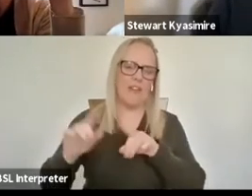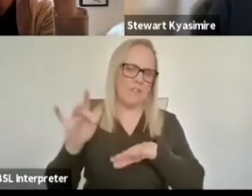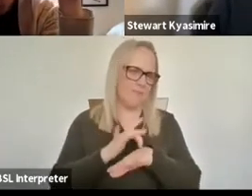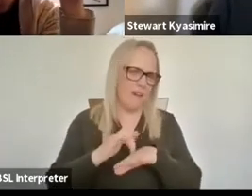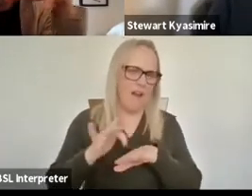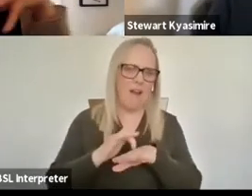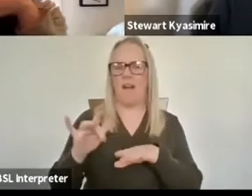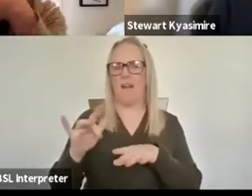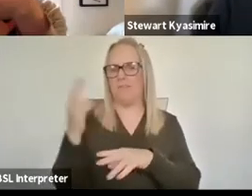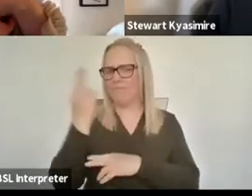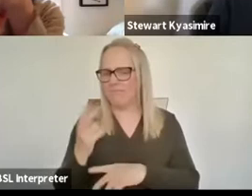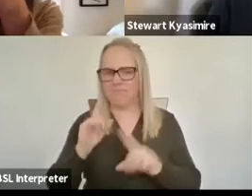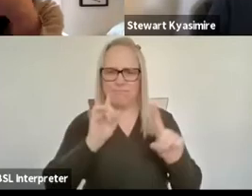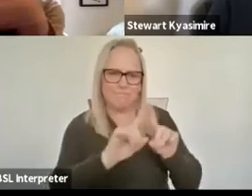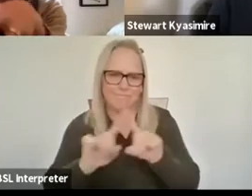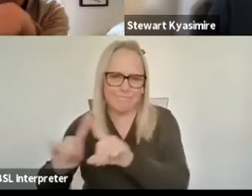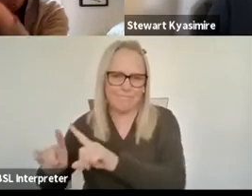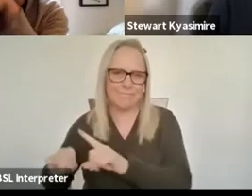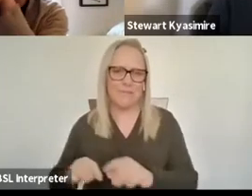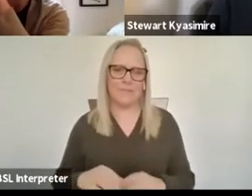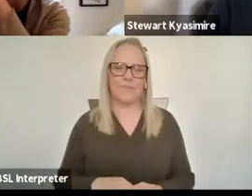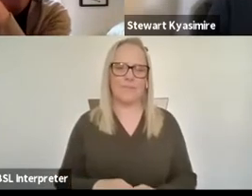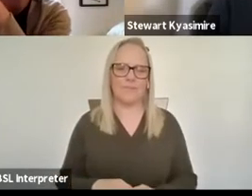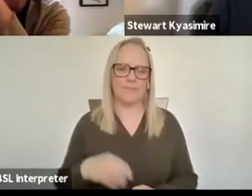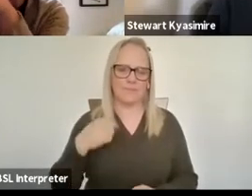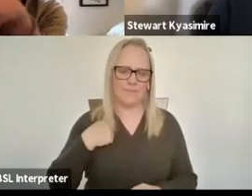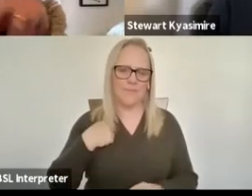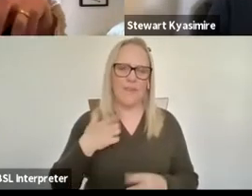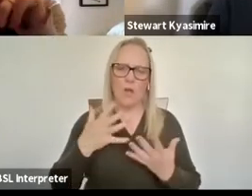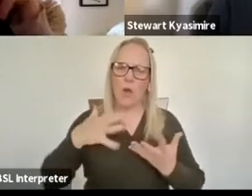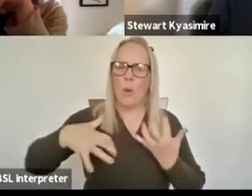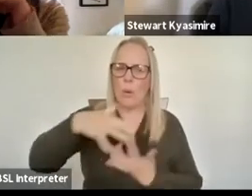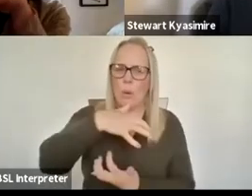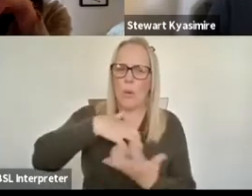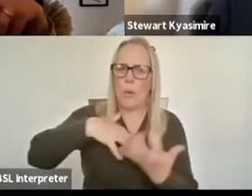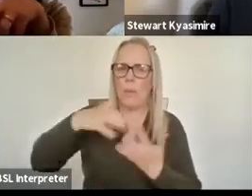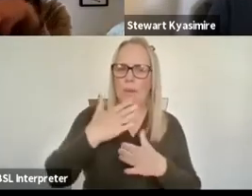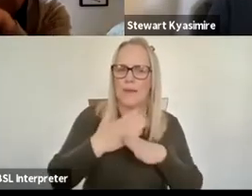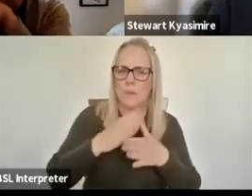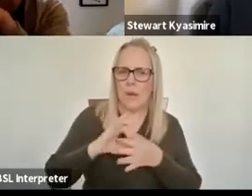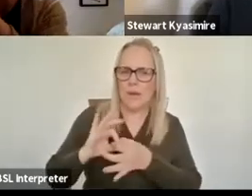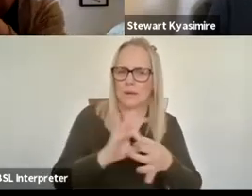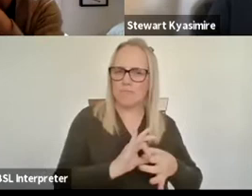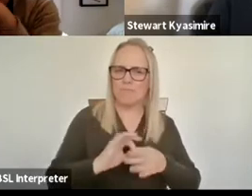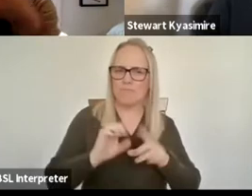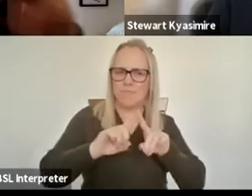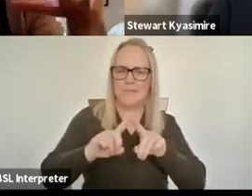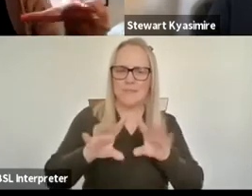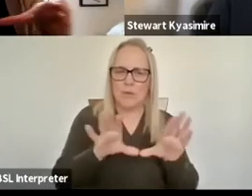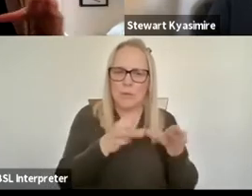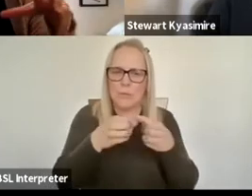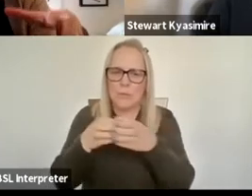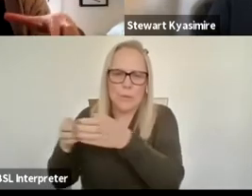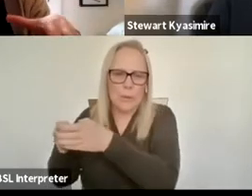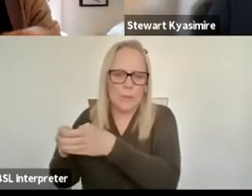as well. I make normally complex work with differing groupings of people building